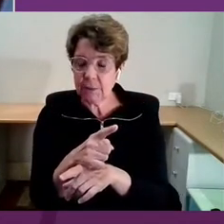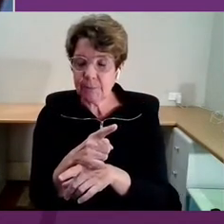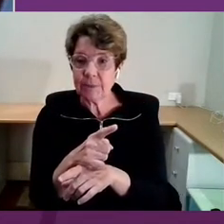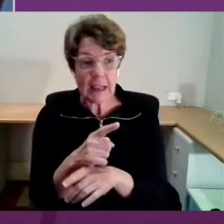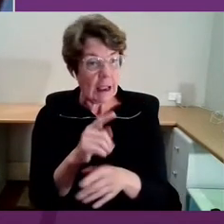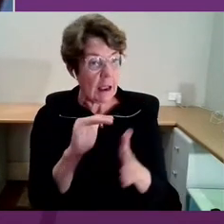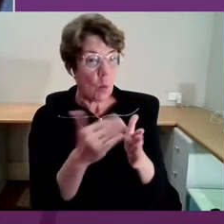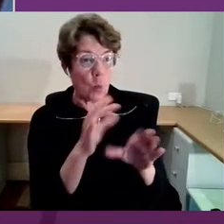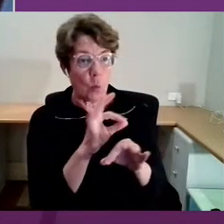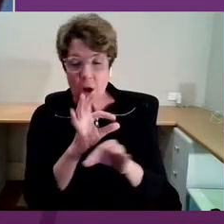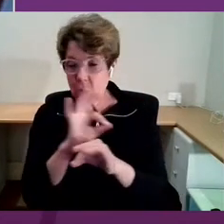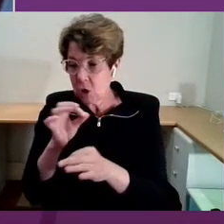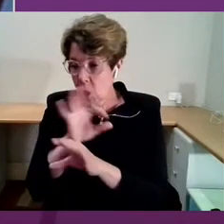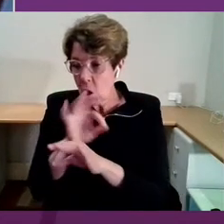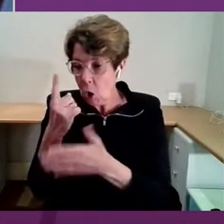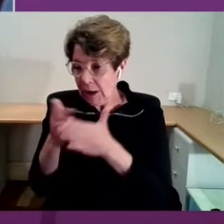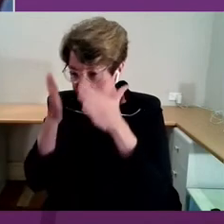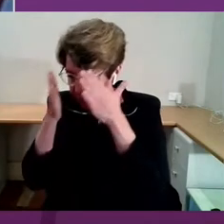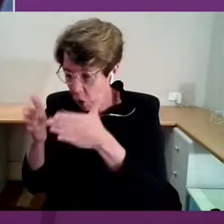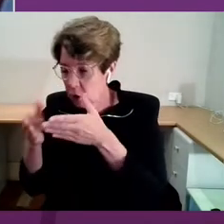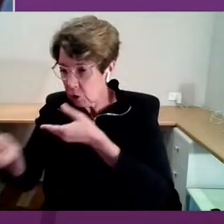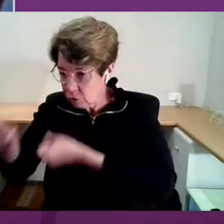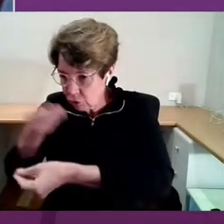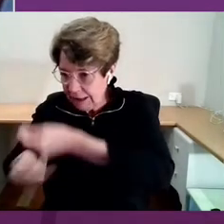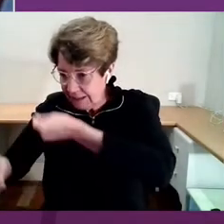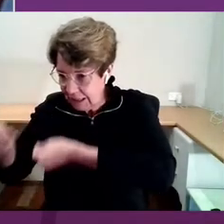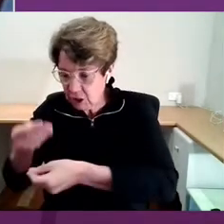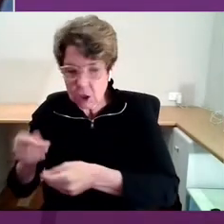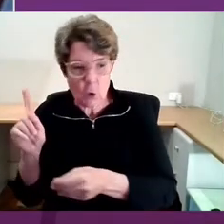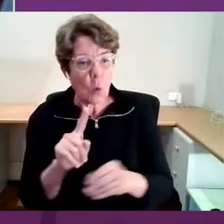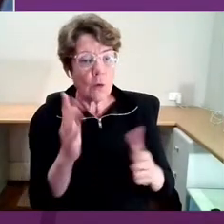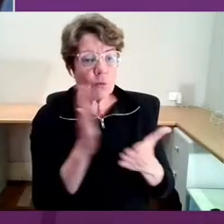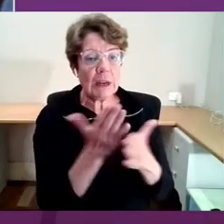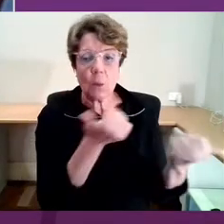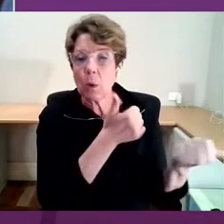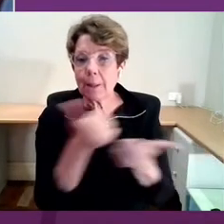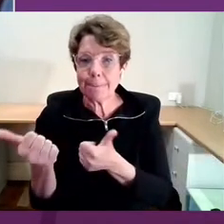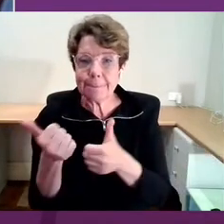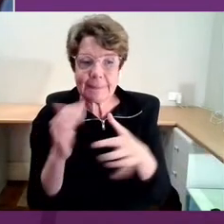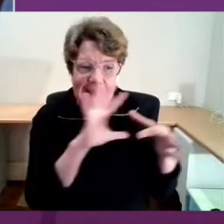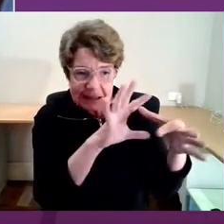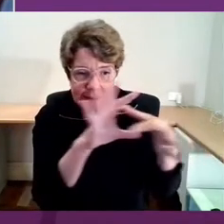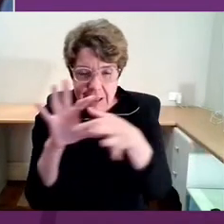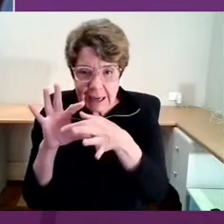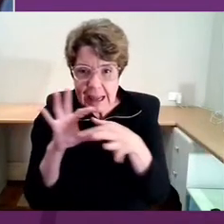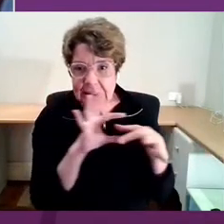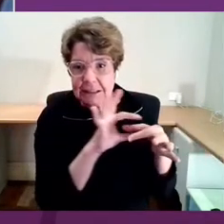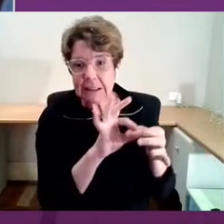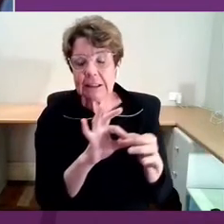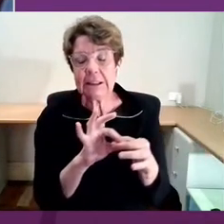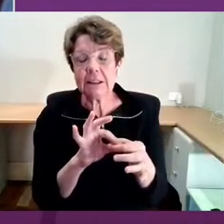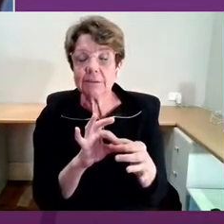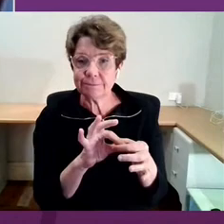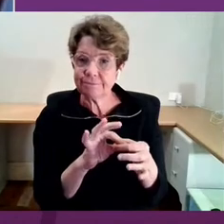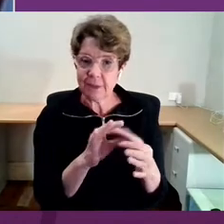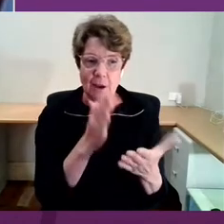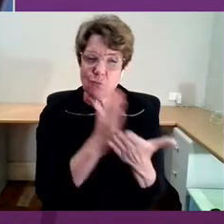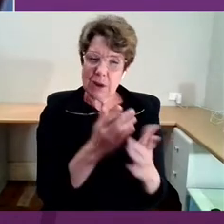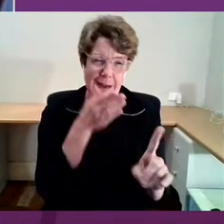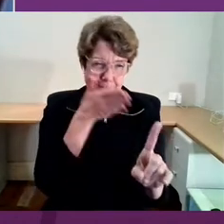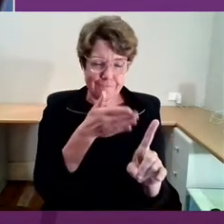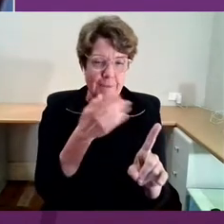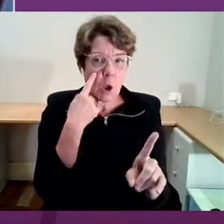transactional exchanges to what a wellbeing interconnected paradigm would look like.